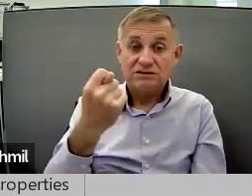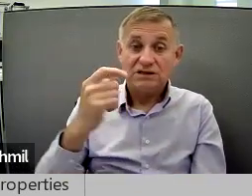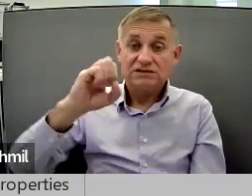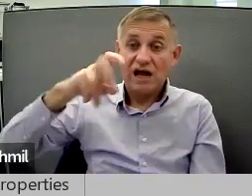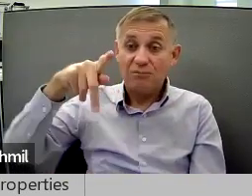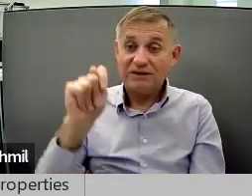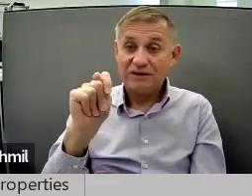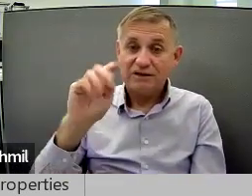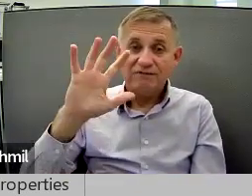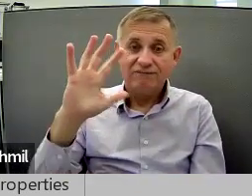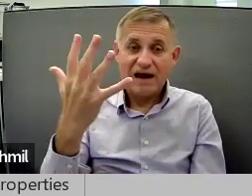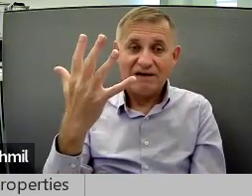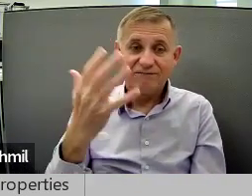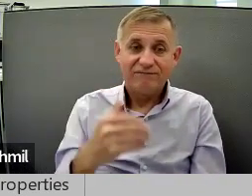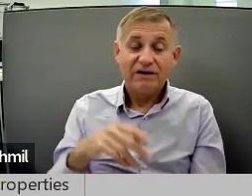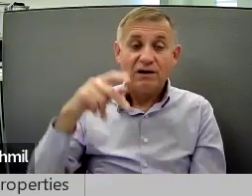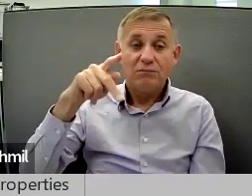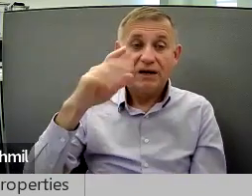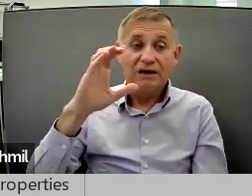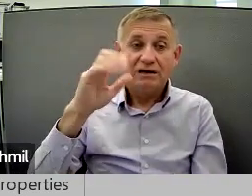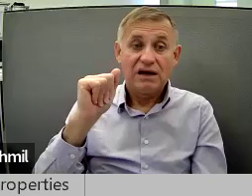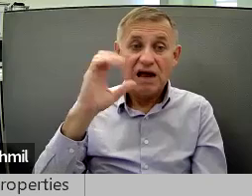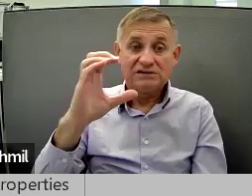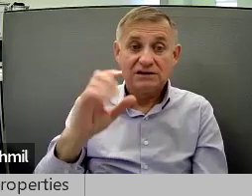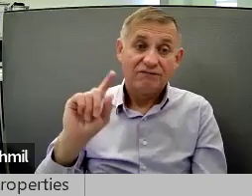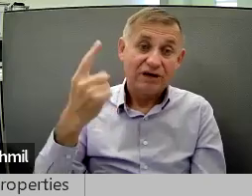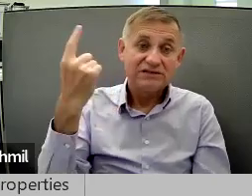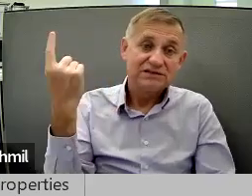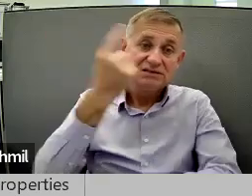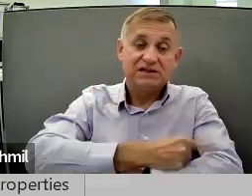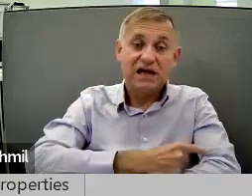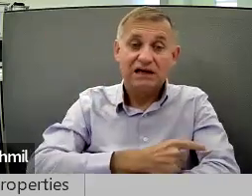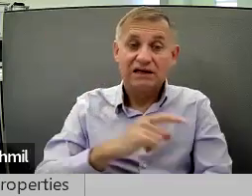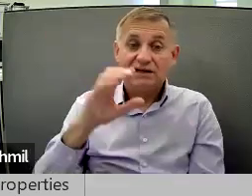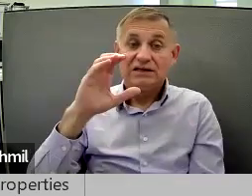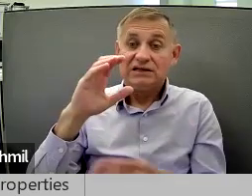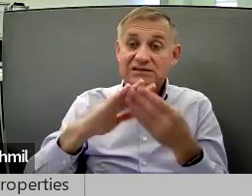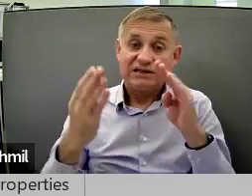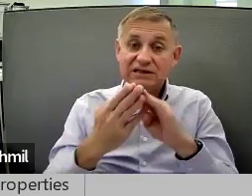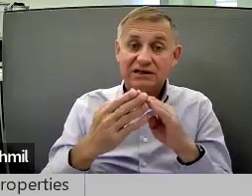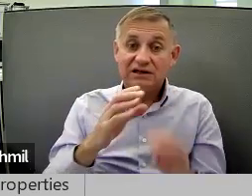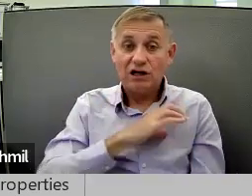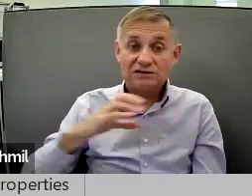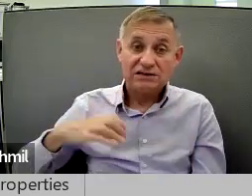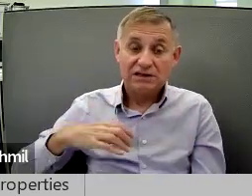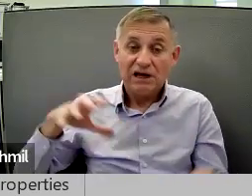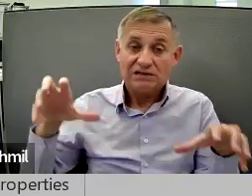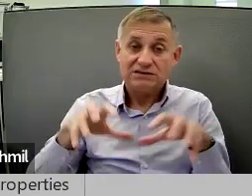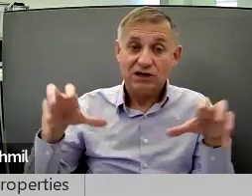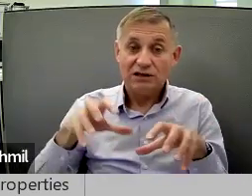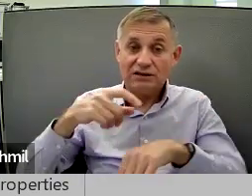Thursday, September 5th. ECAC's first day of City